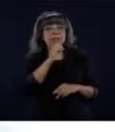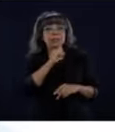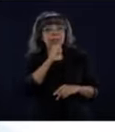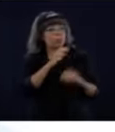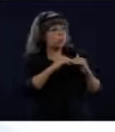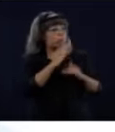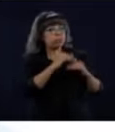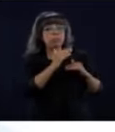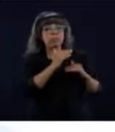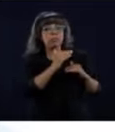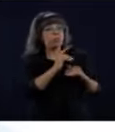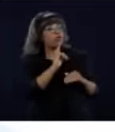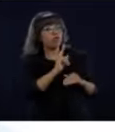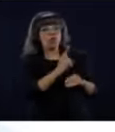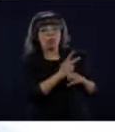all. Thank you.